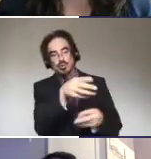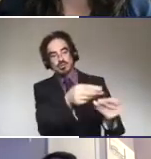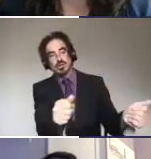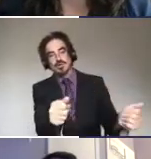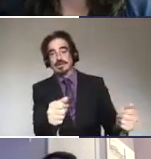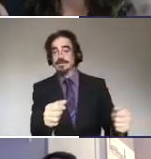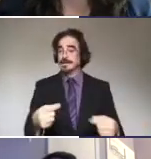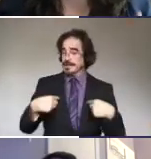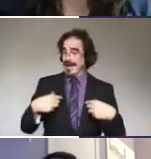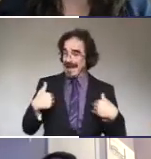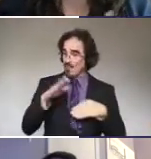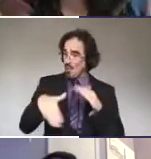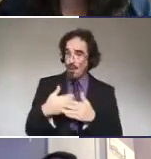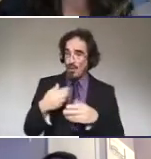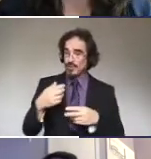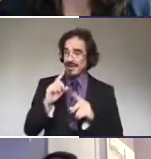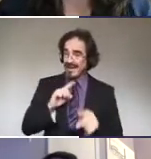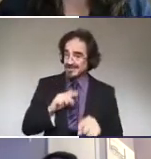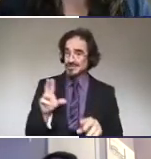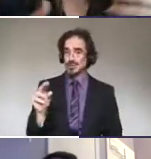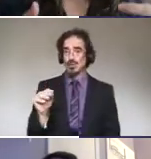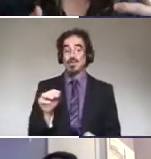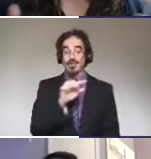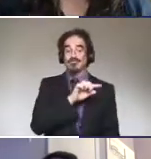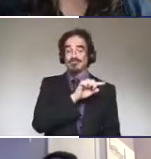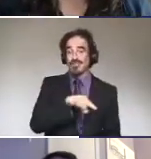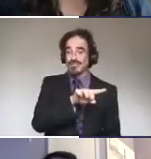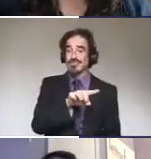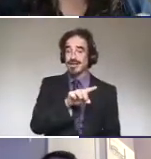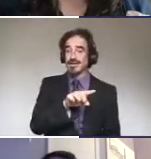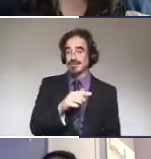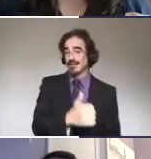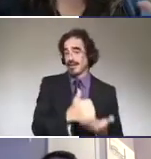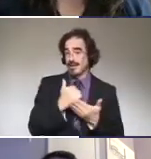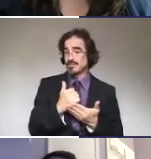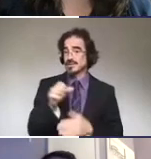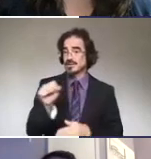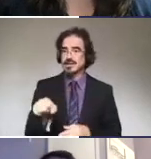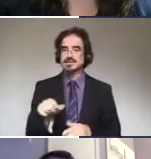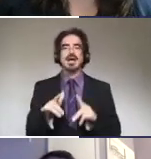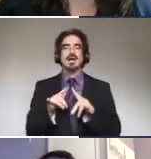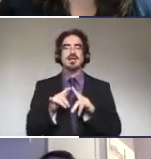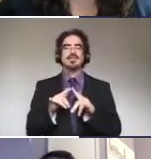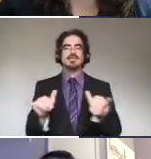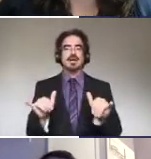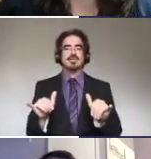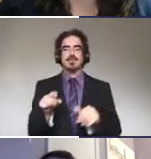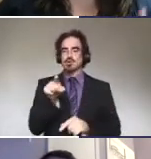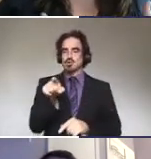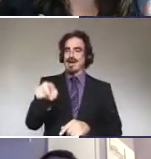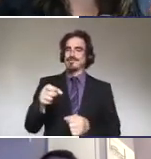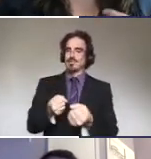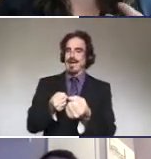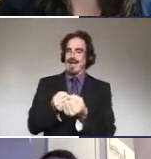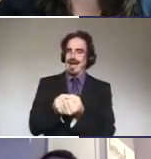everything and they did help, you know, with some other things, but you have to be advocate for yourself. You